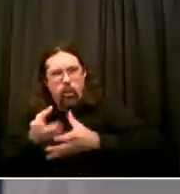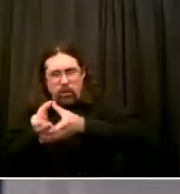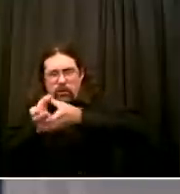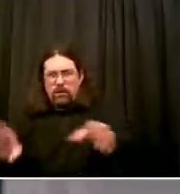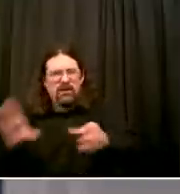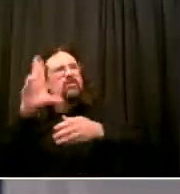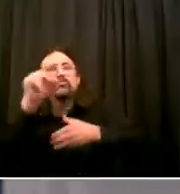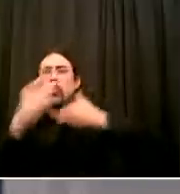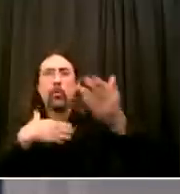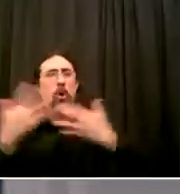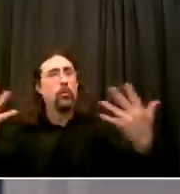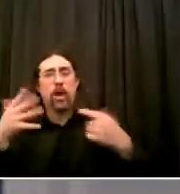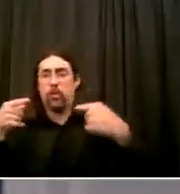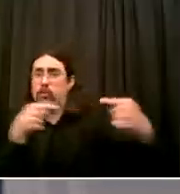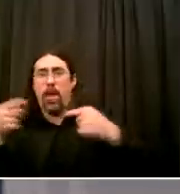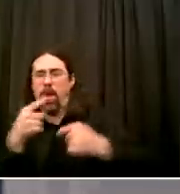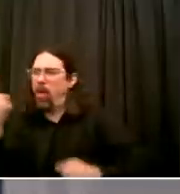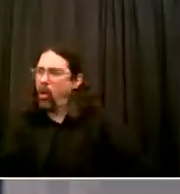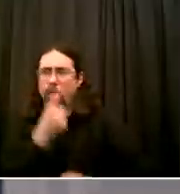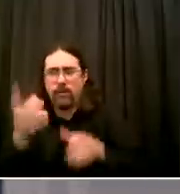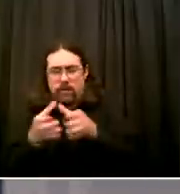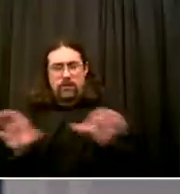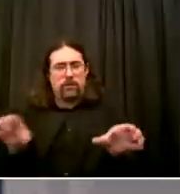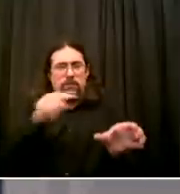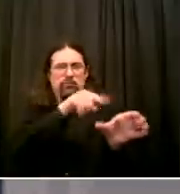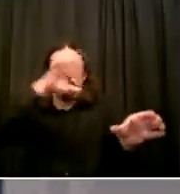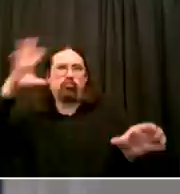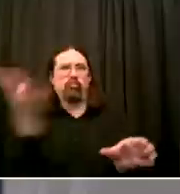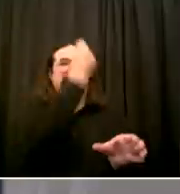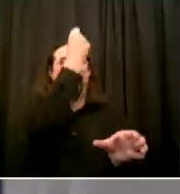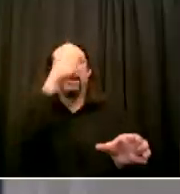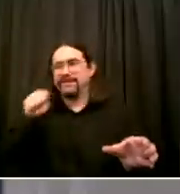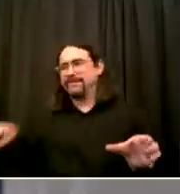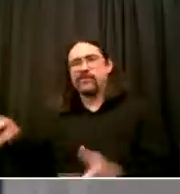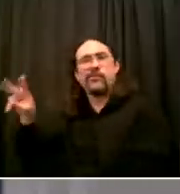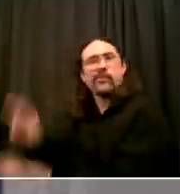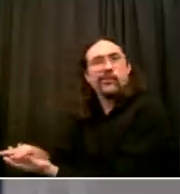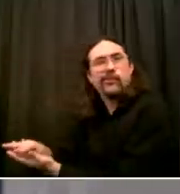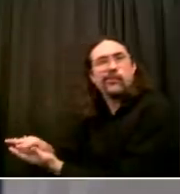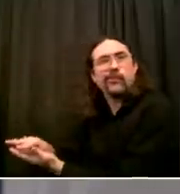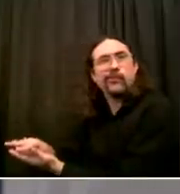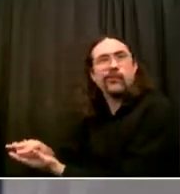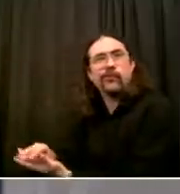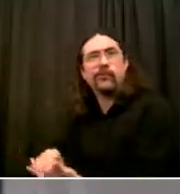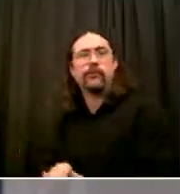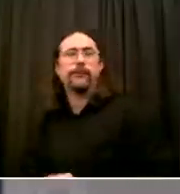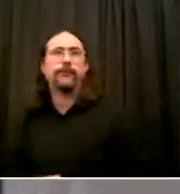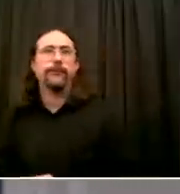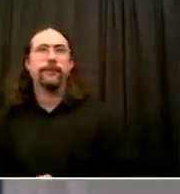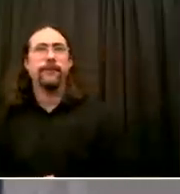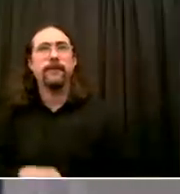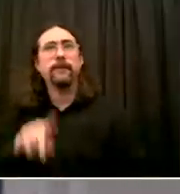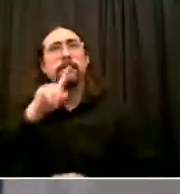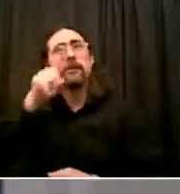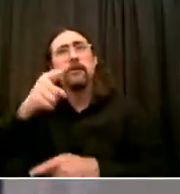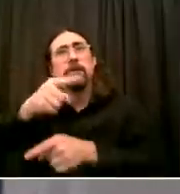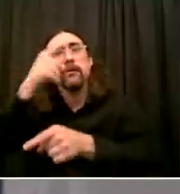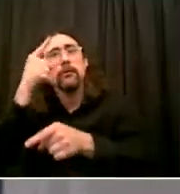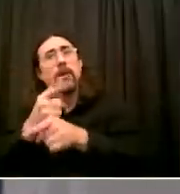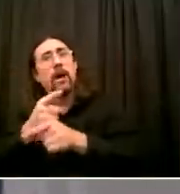lady was saying earlier That we don't know because their names have been wiped out from history And I think we have to